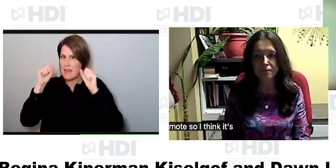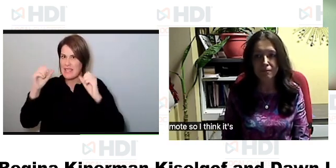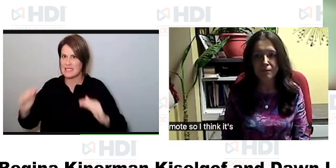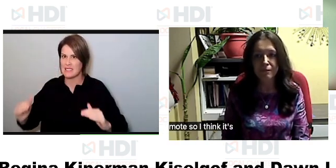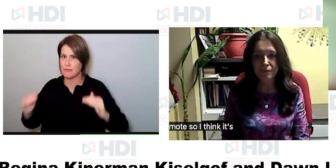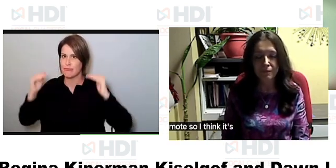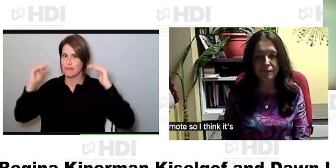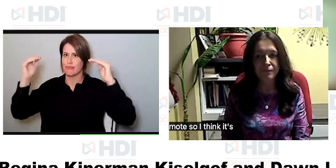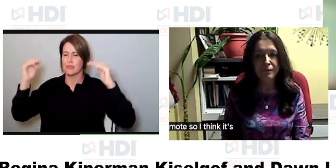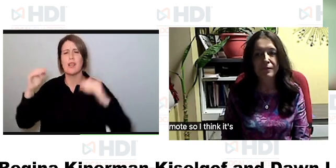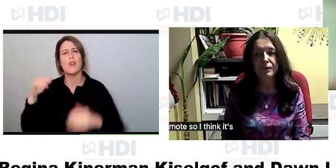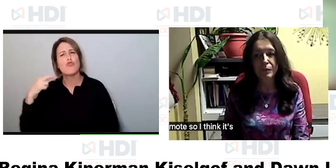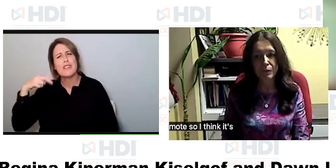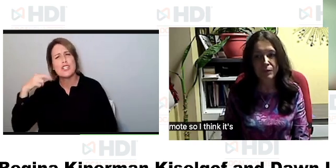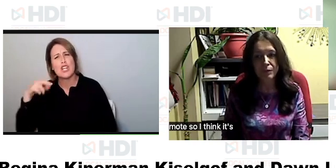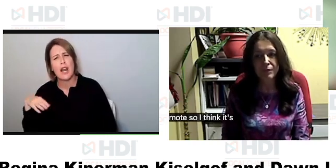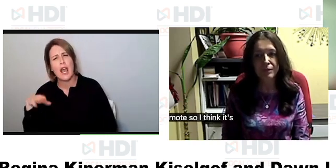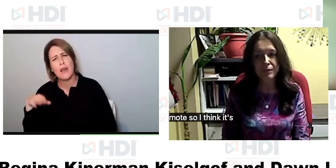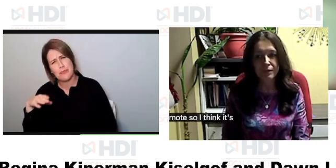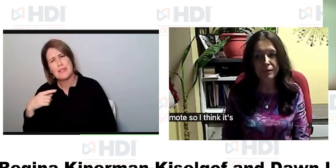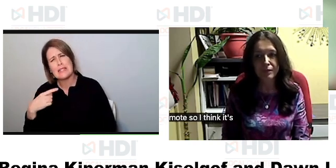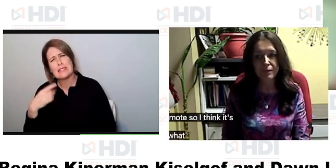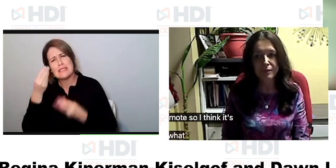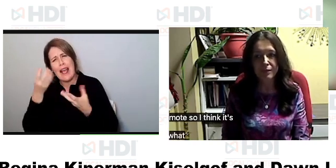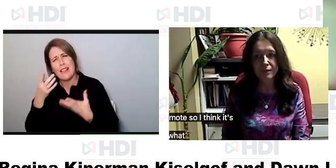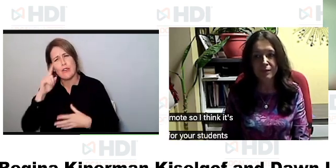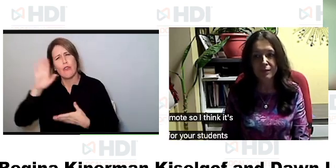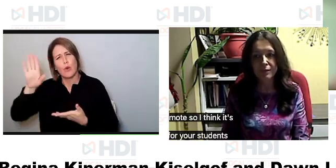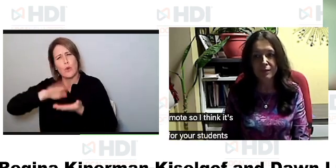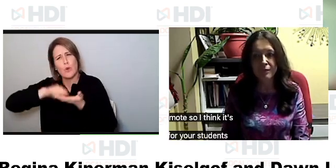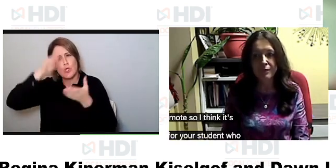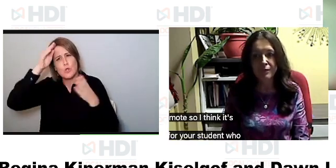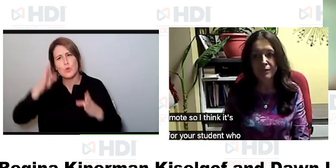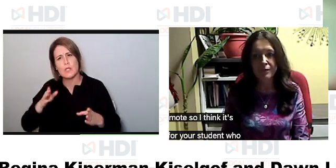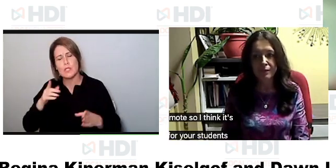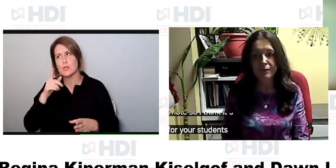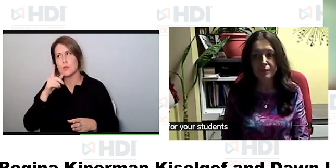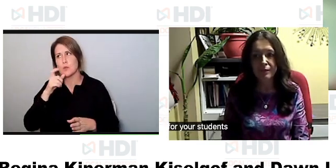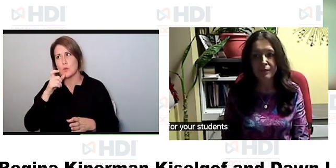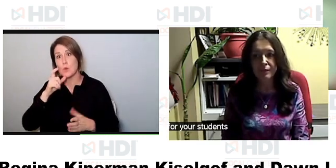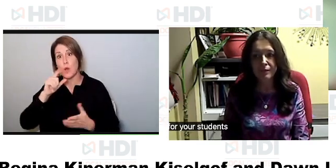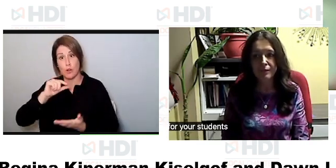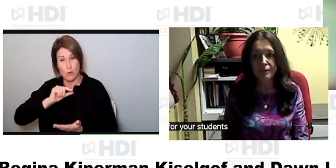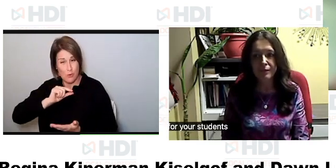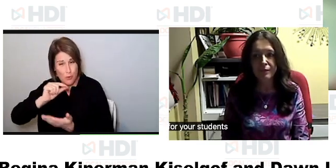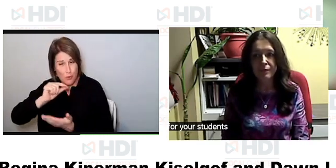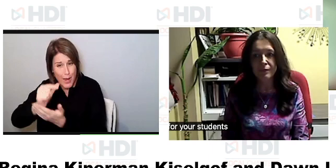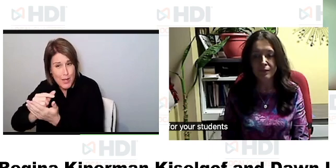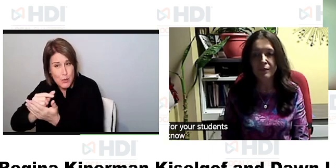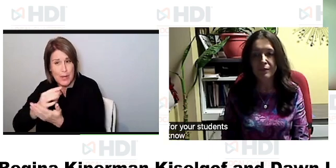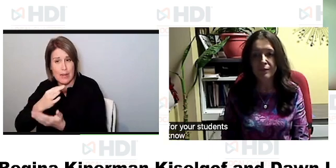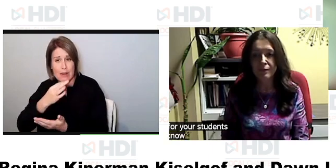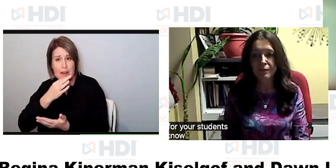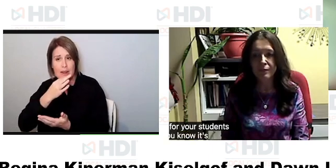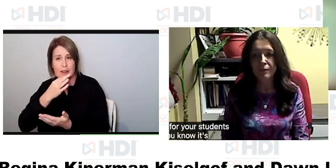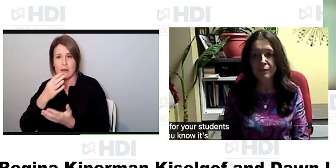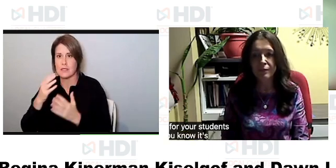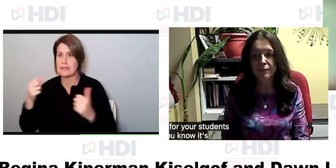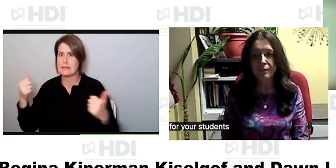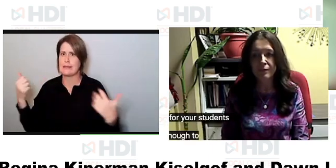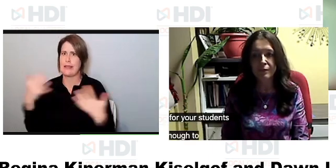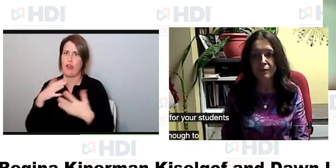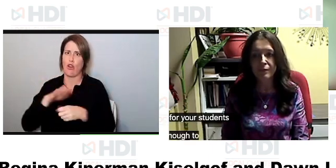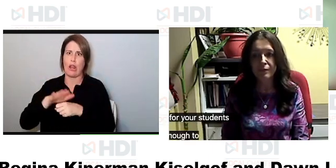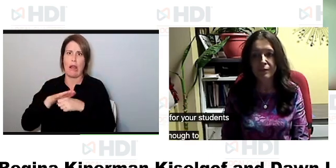but regina you know tell us for your students who are graduating they're you know it's scary enough going into the